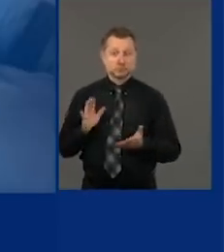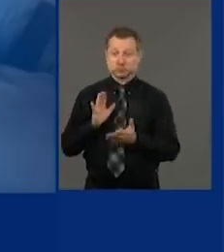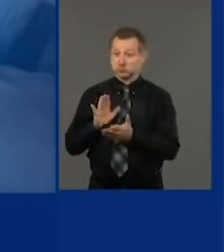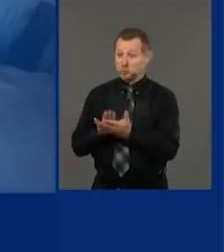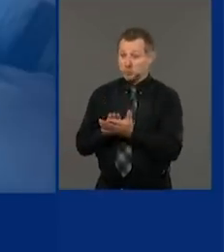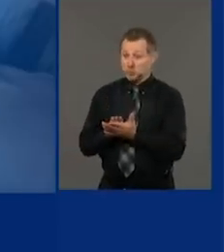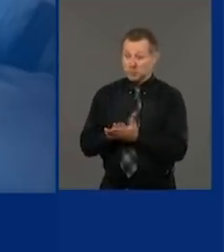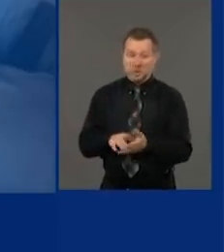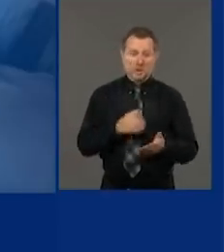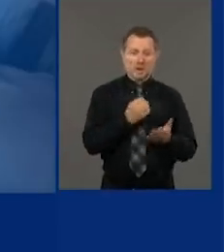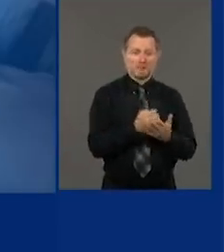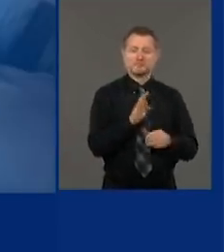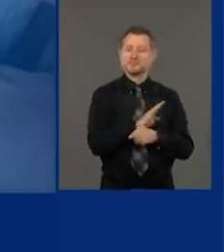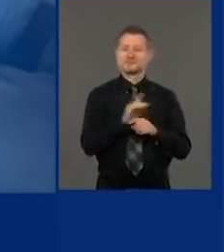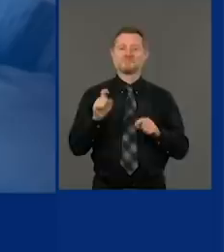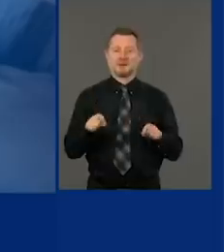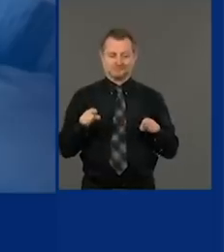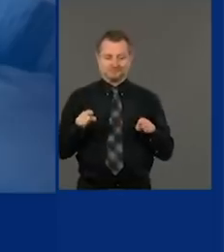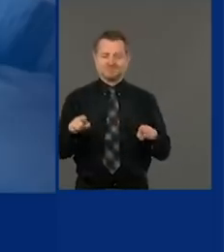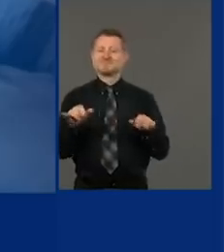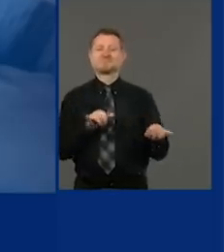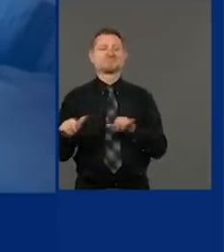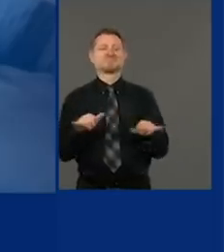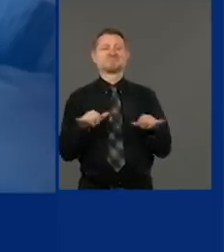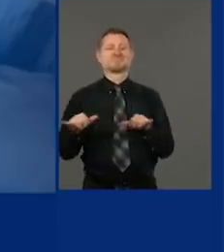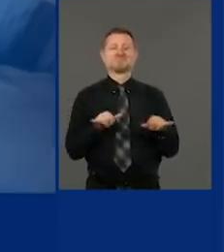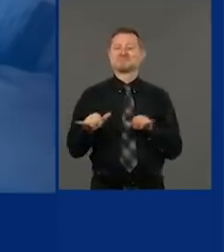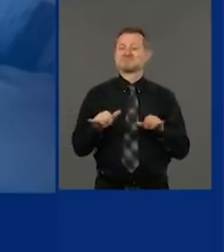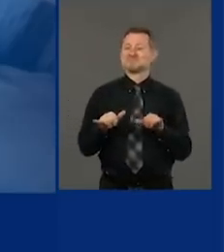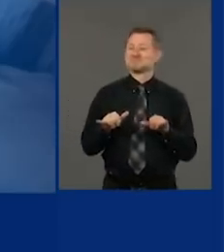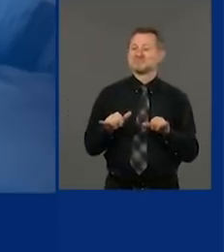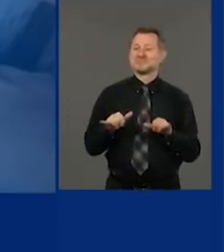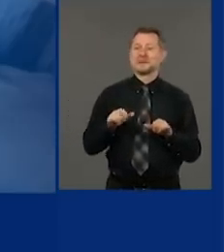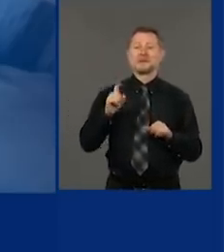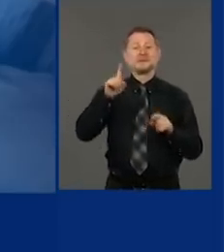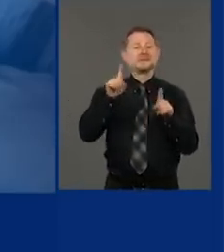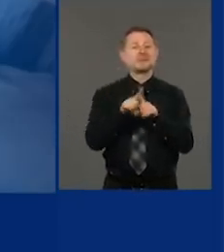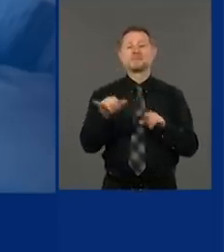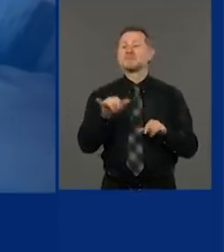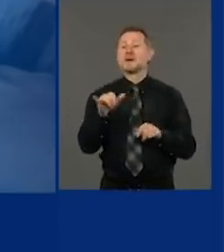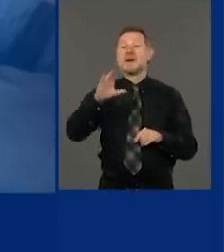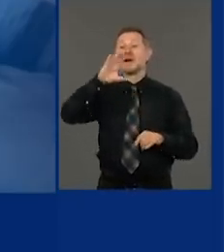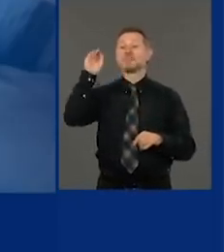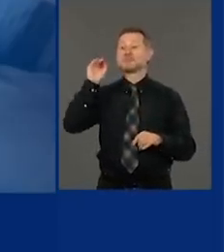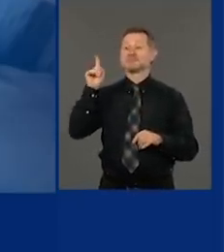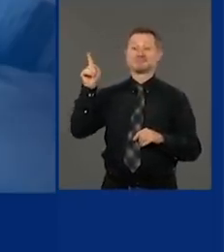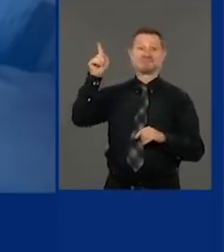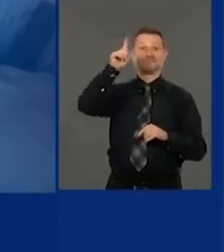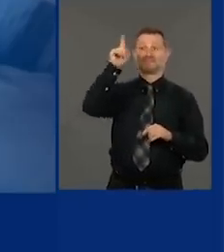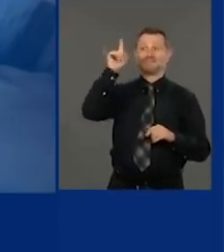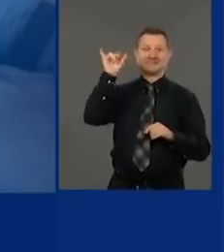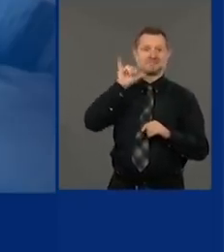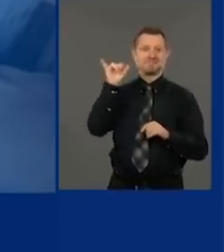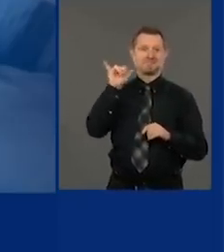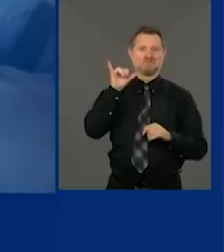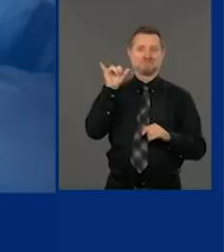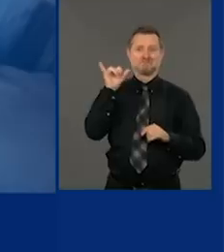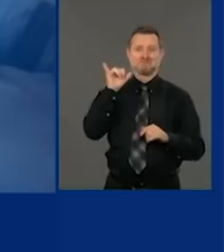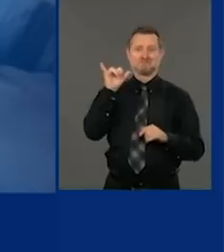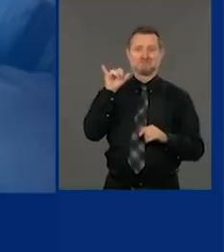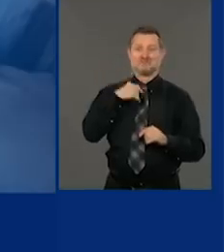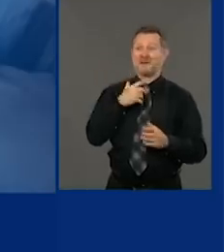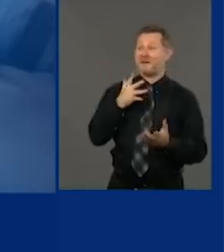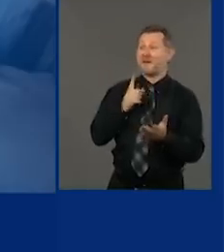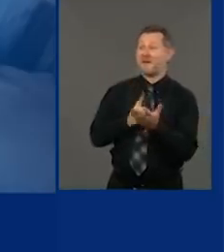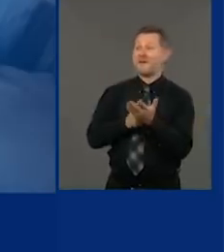It's the same conversation. And, by the way, it's the exact same conversation with the President of the United States. We talked about reopening the